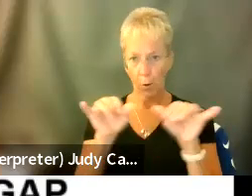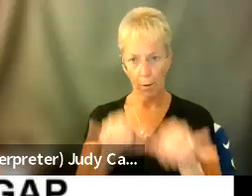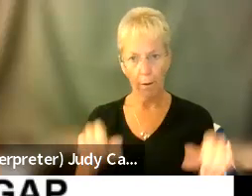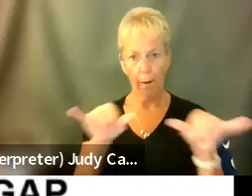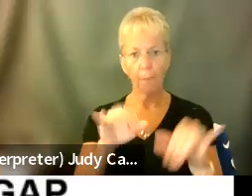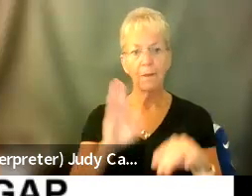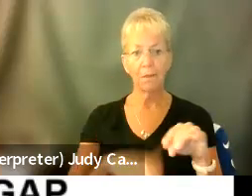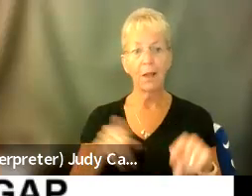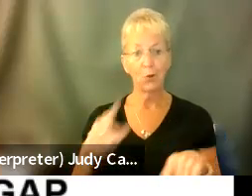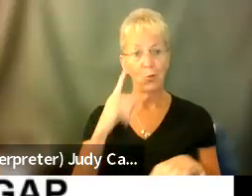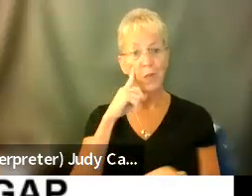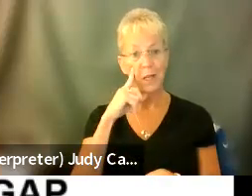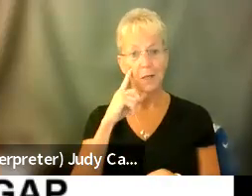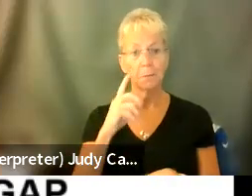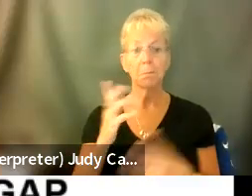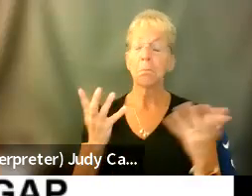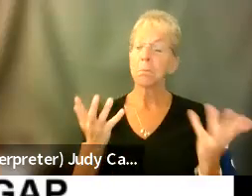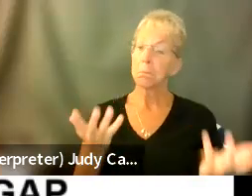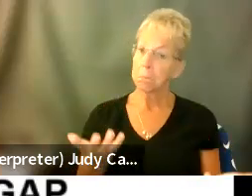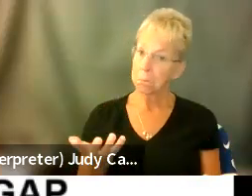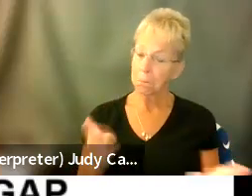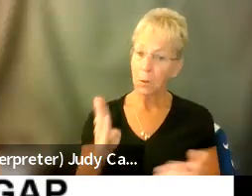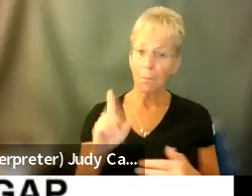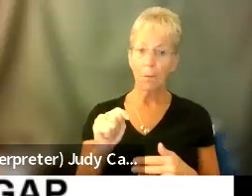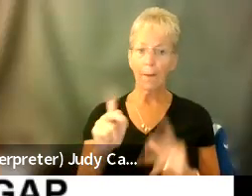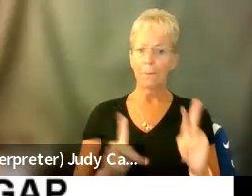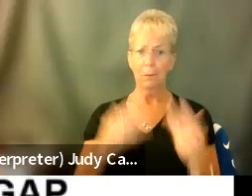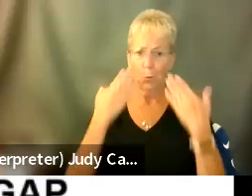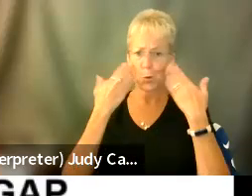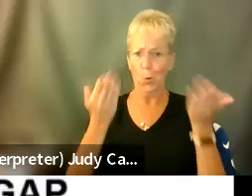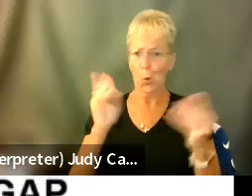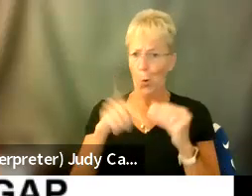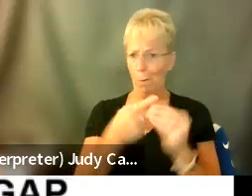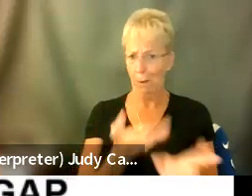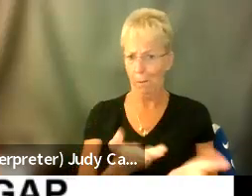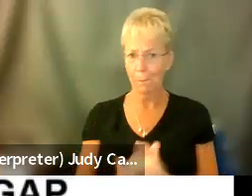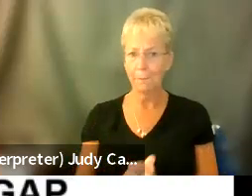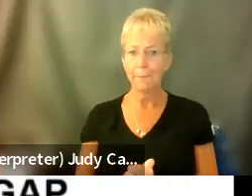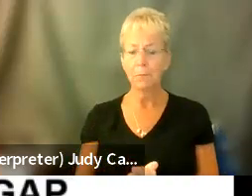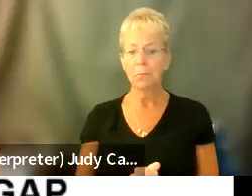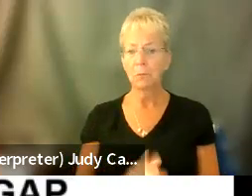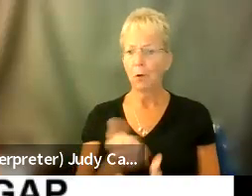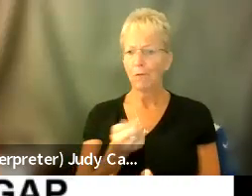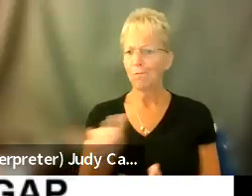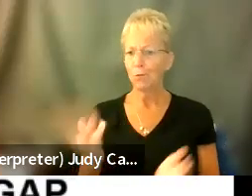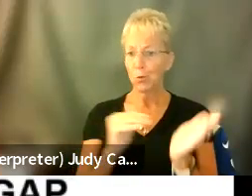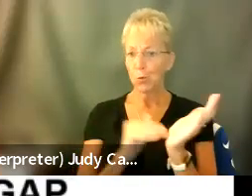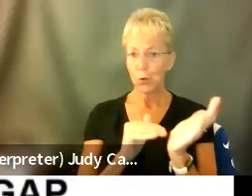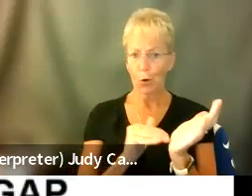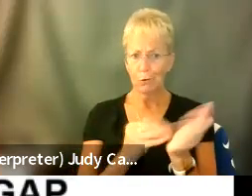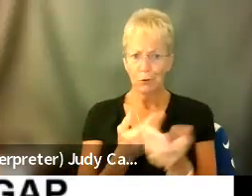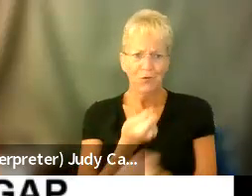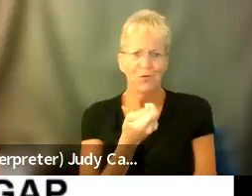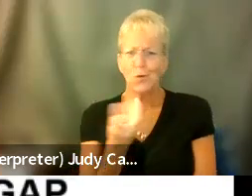people think it is. However, people don't know about it. Um, we don't have, we have very few doctors, um,